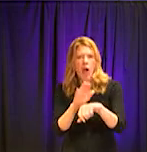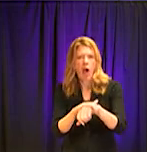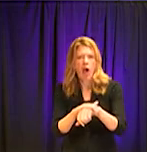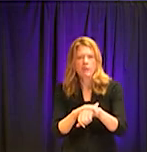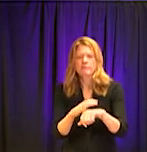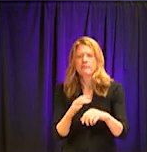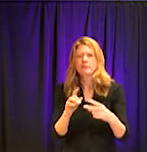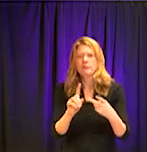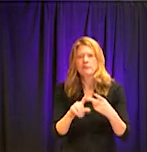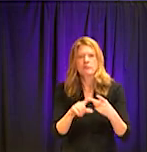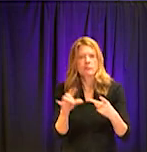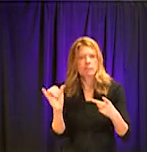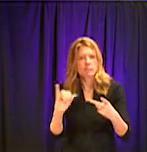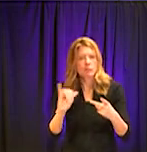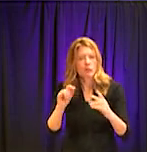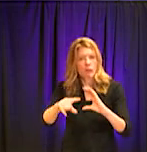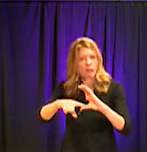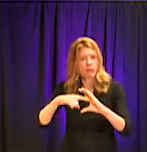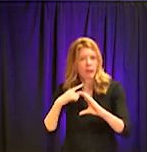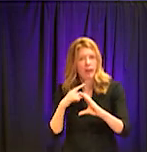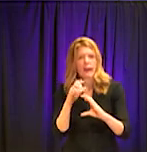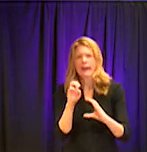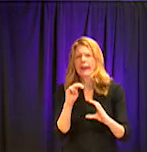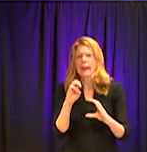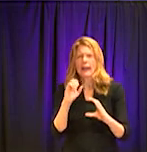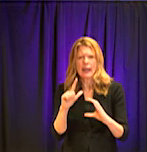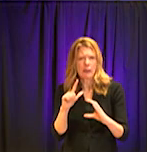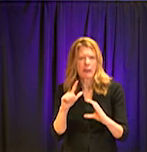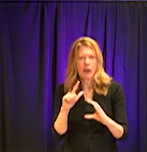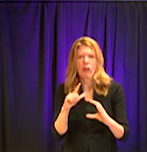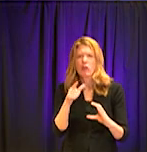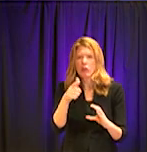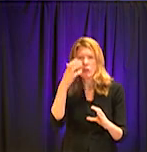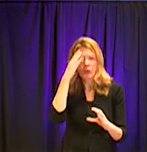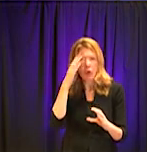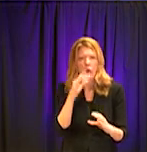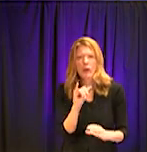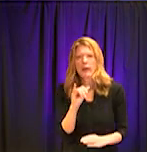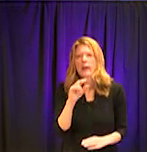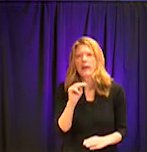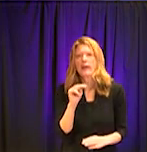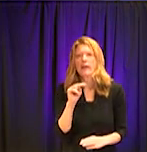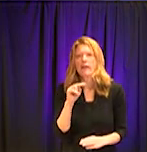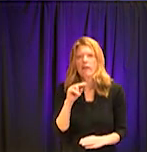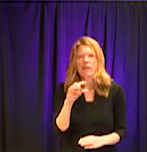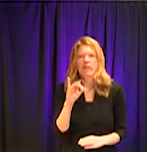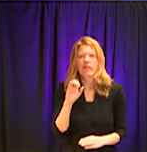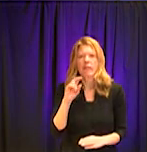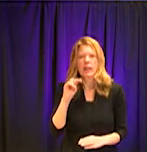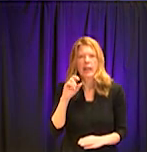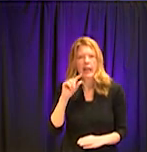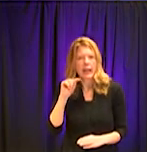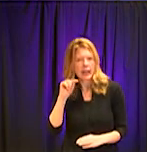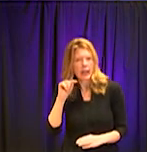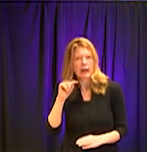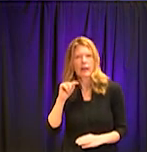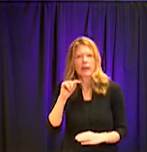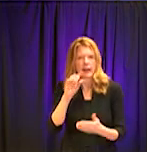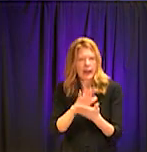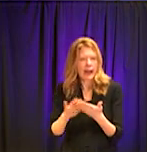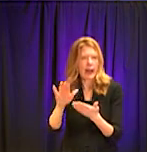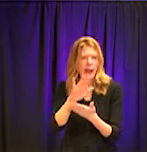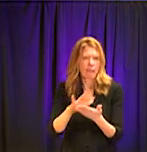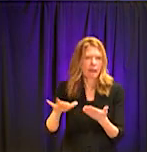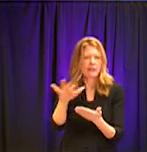If you are a parent and you have a login to our Infinite Campus, which is our electronic grade book, you can get directly to your